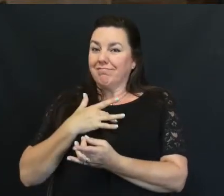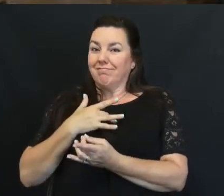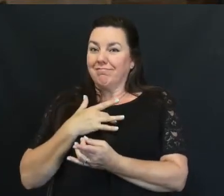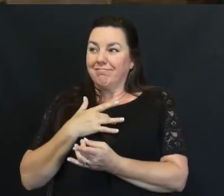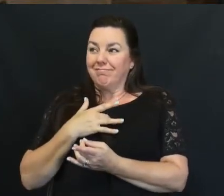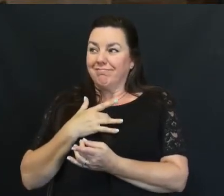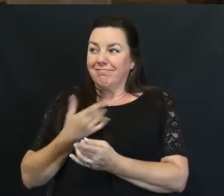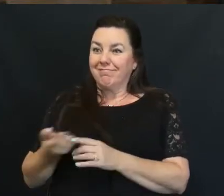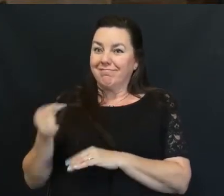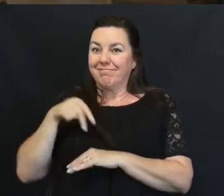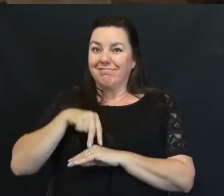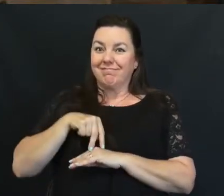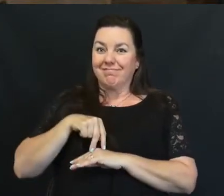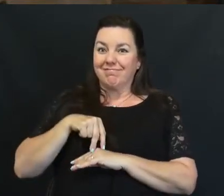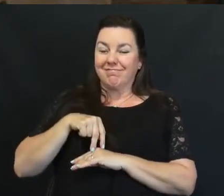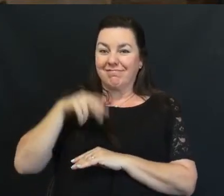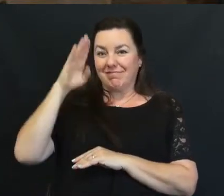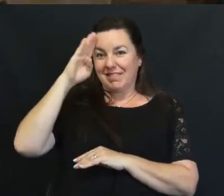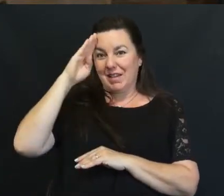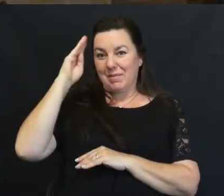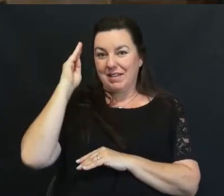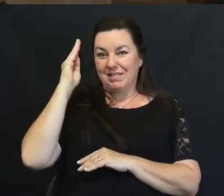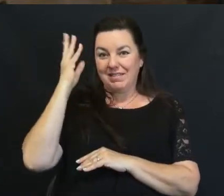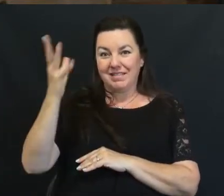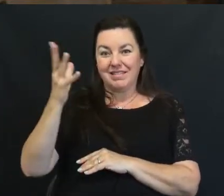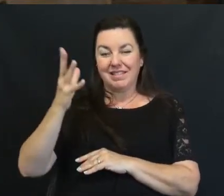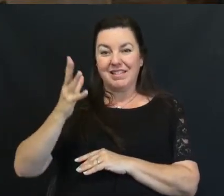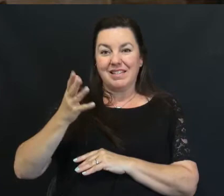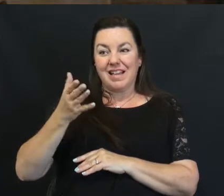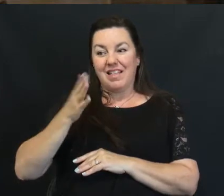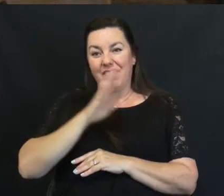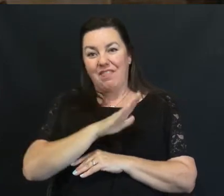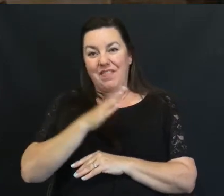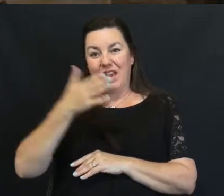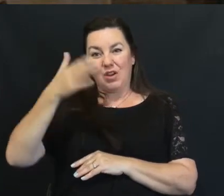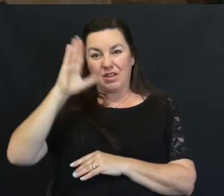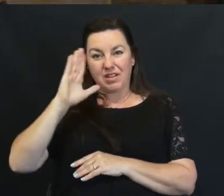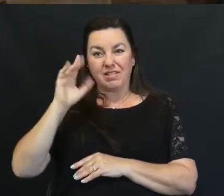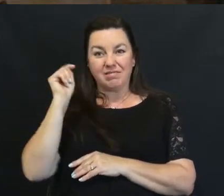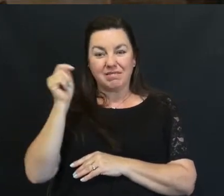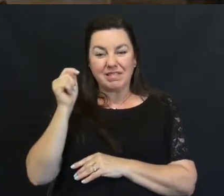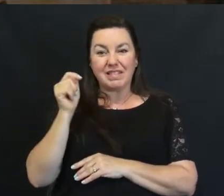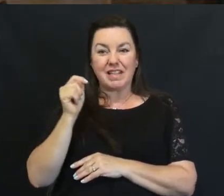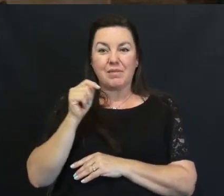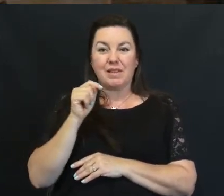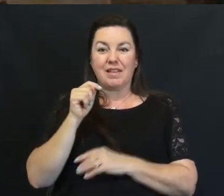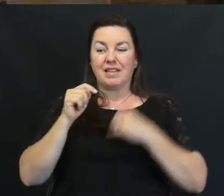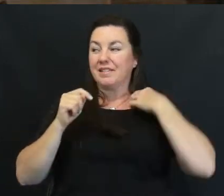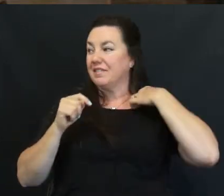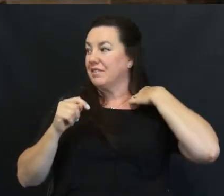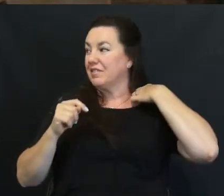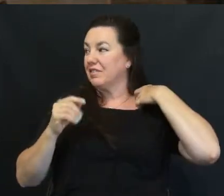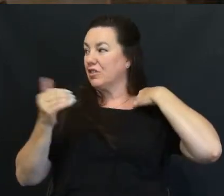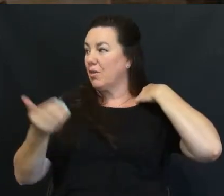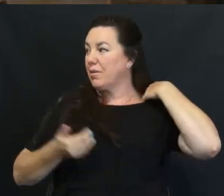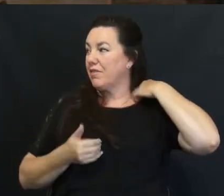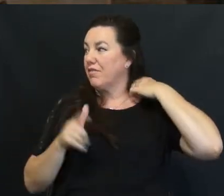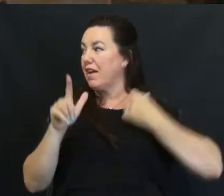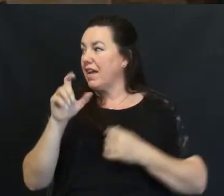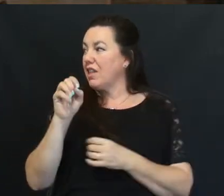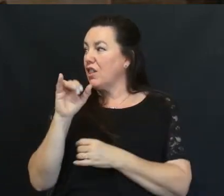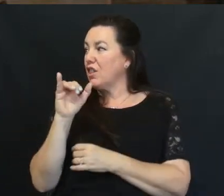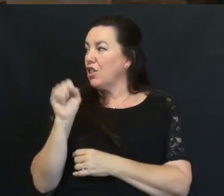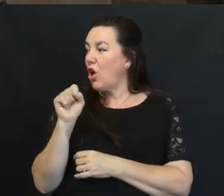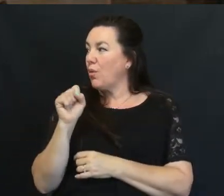come up And share their God story And their testimony So I'm going to go ahead And invite Lois Curley up this morning She's going to kick us